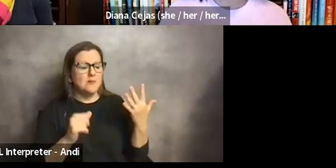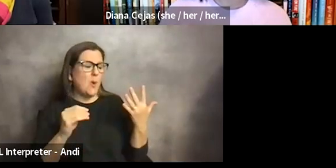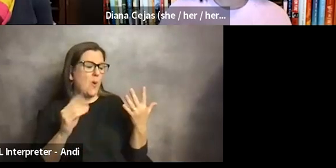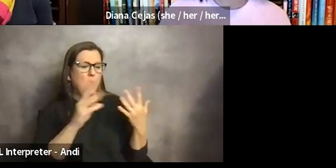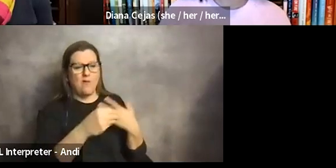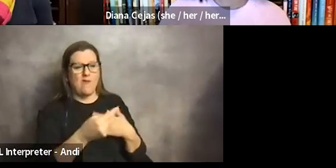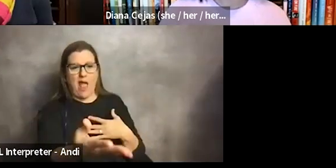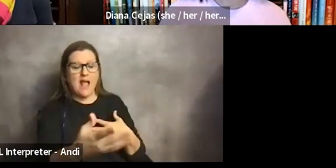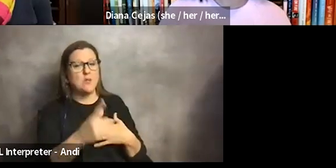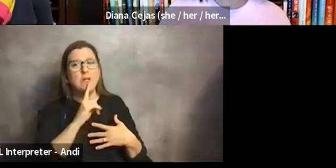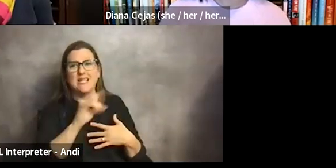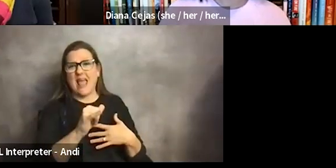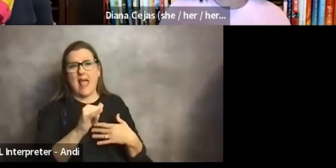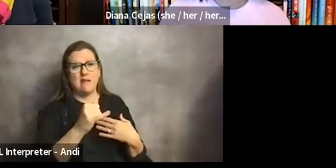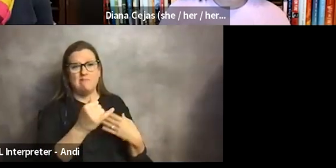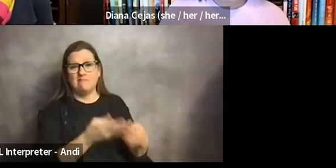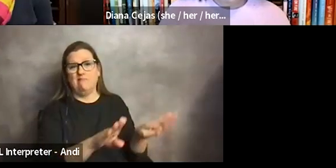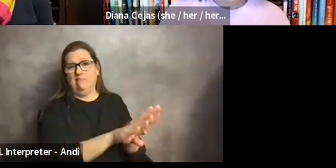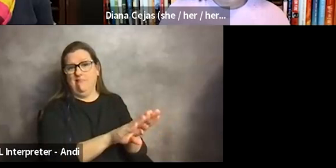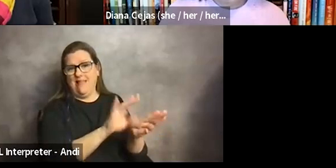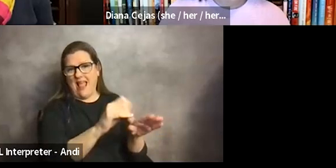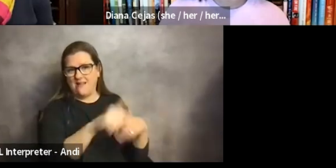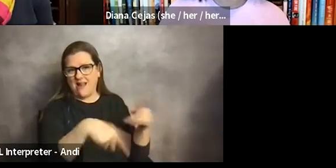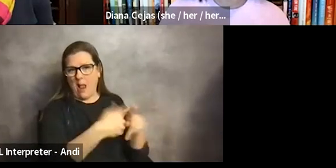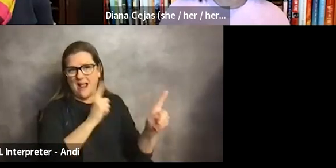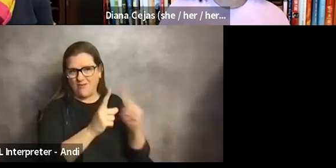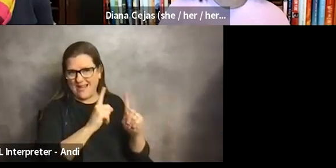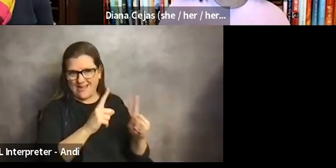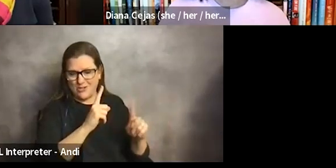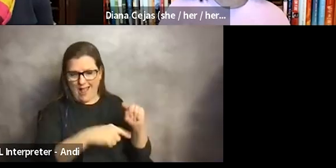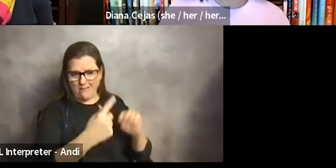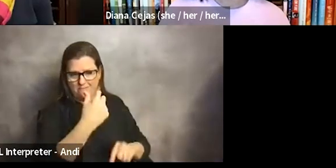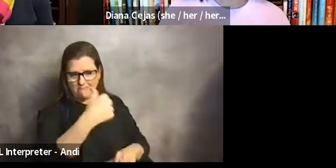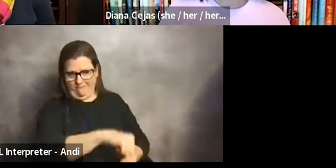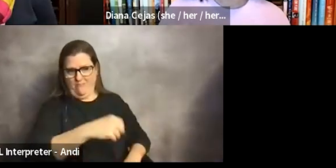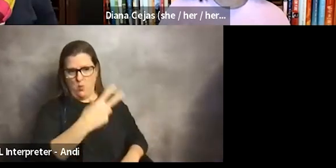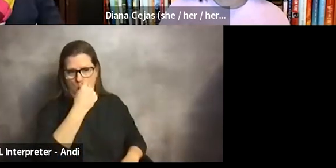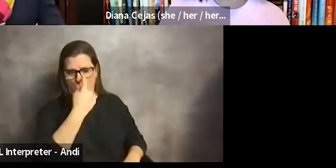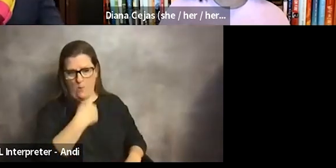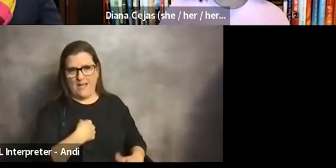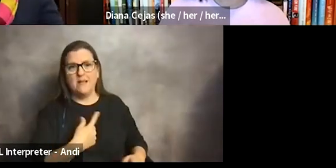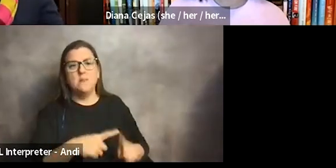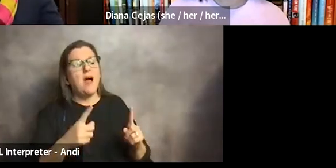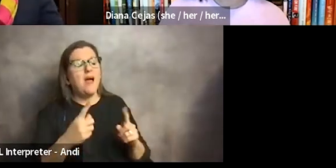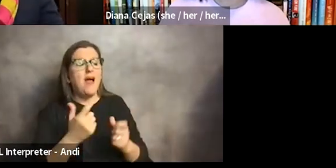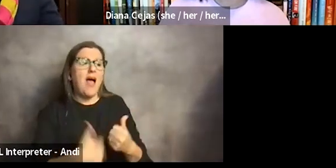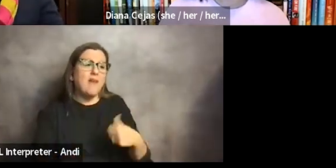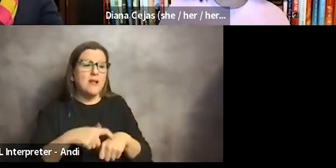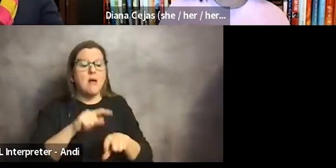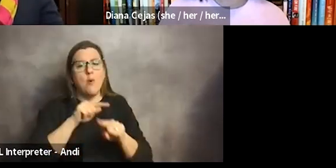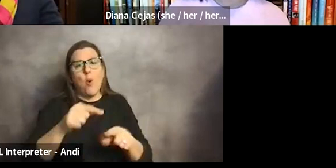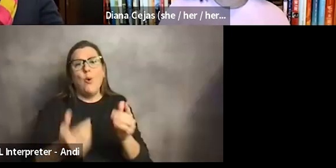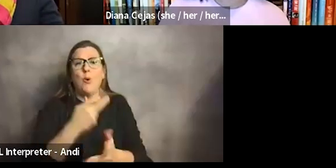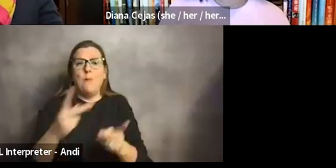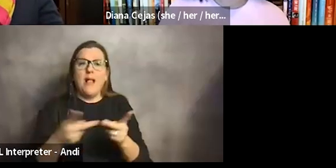you know, it shuts it down. But it's unfortunate that every single time I go somewhere new that I have to, you know,